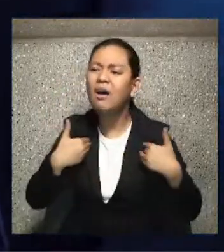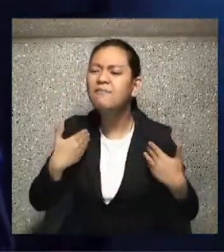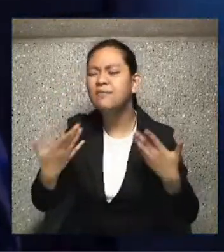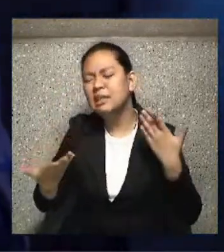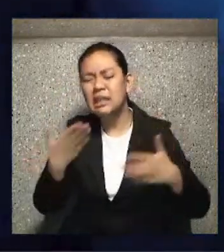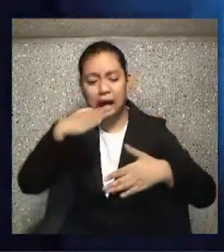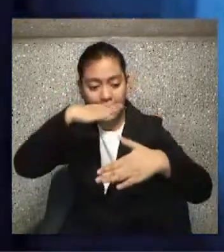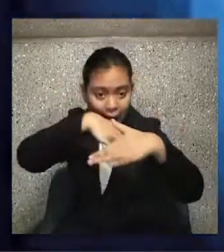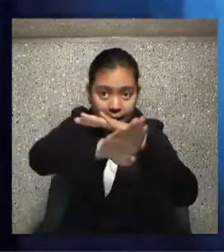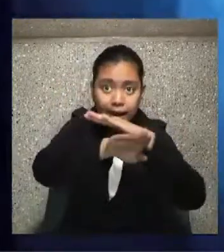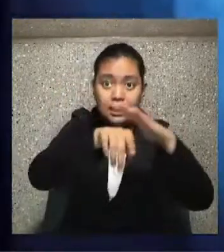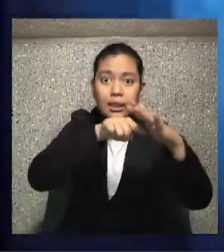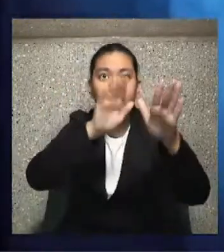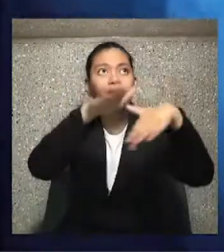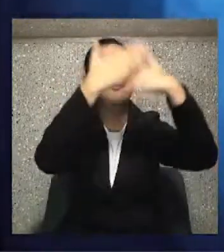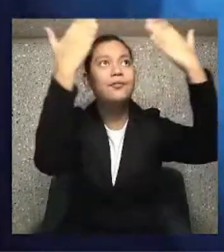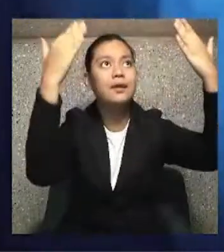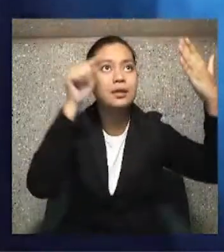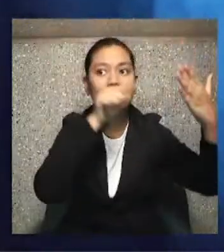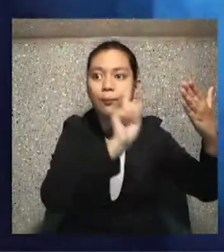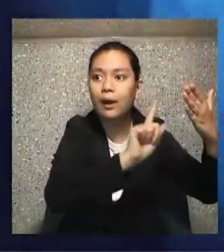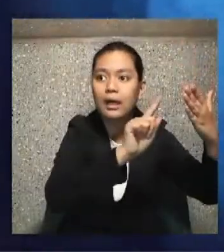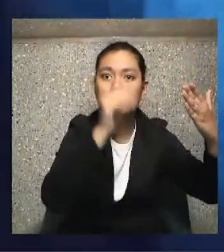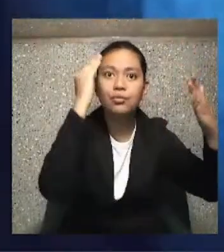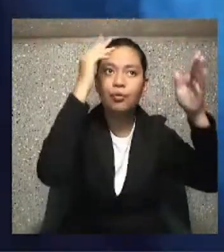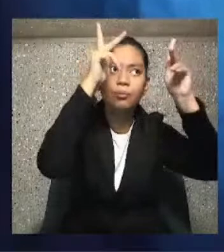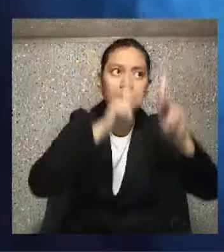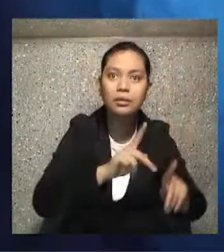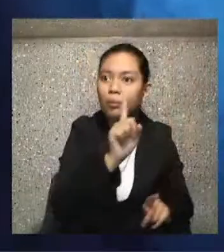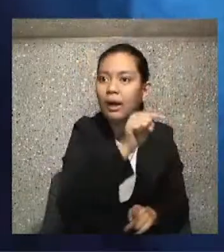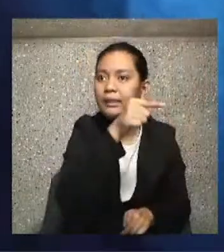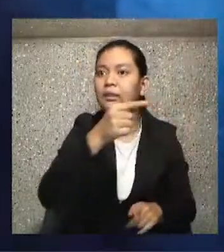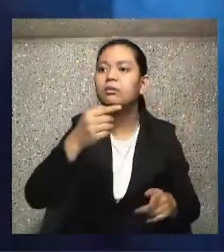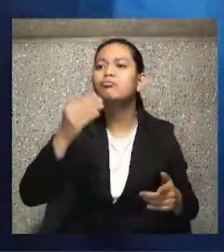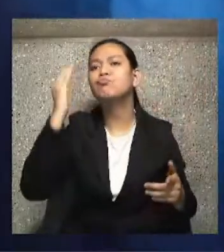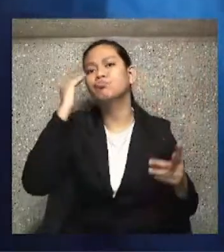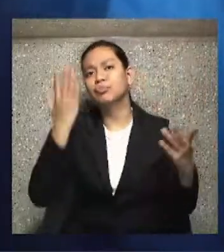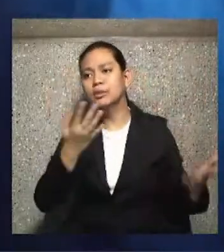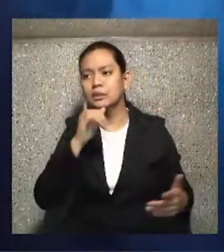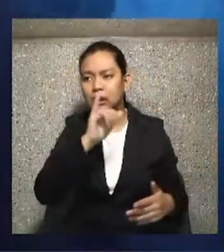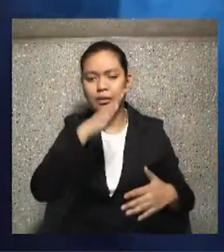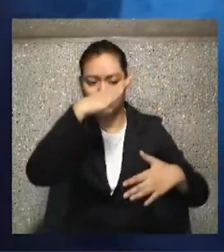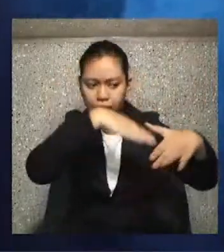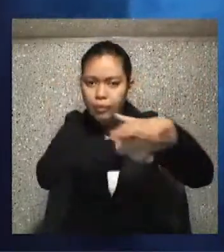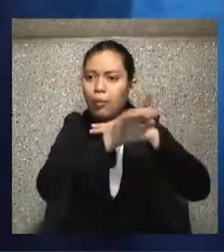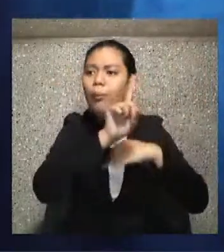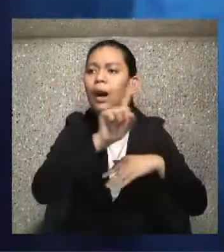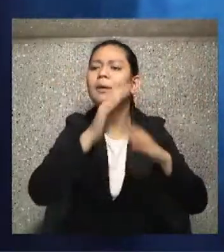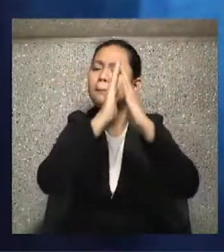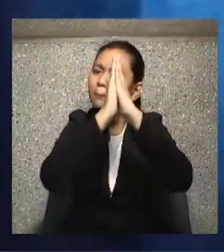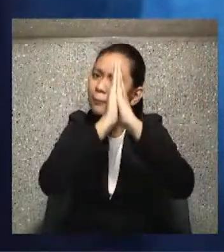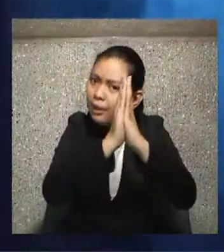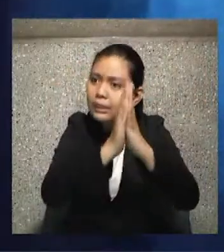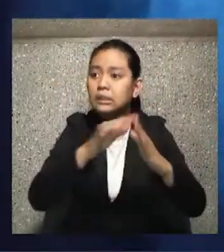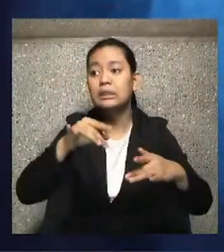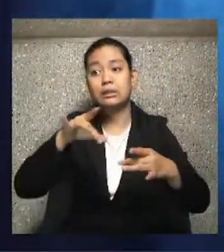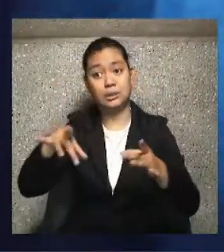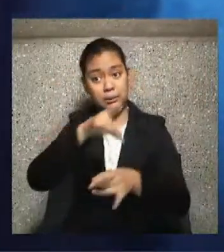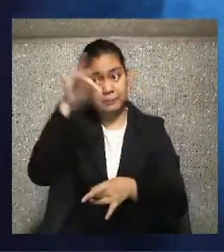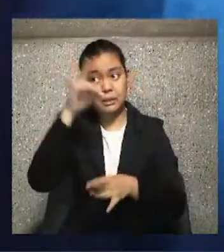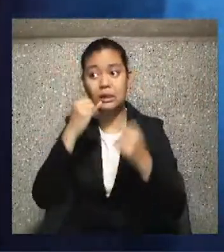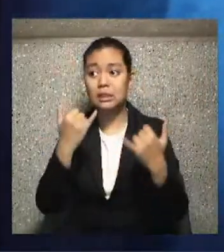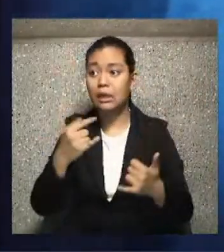then maybe for one person you know who has died. Now understand something. When you say those prayers, those souls